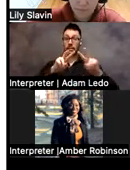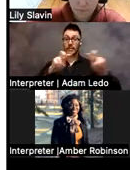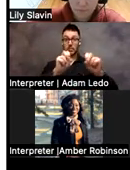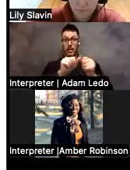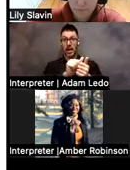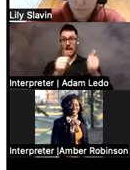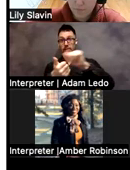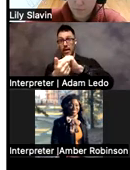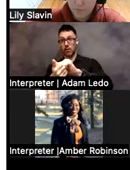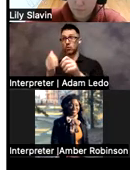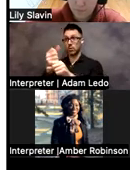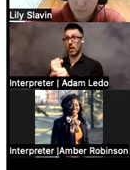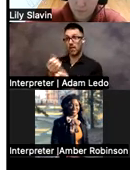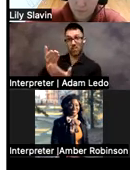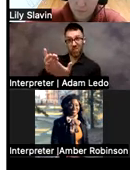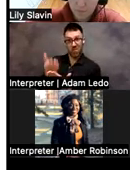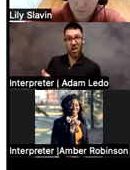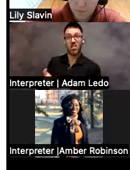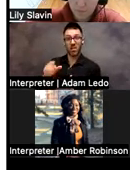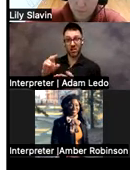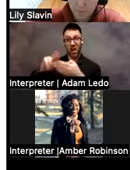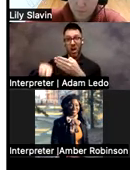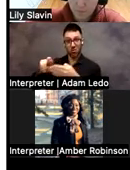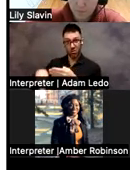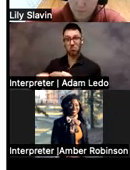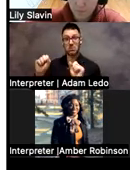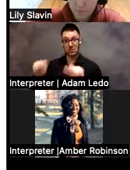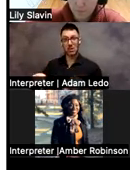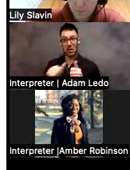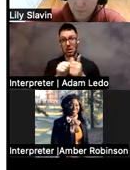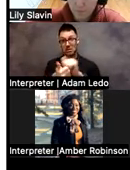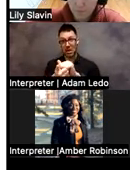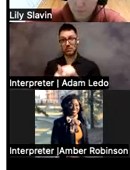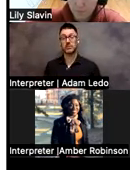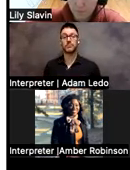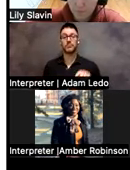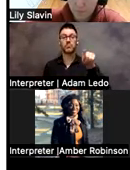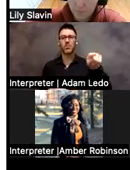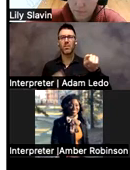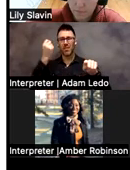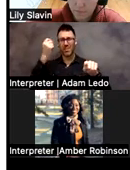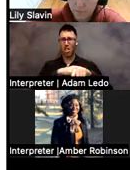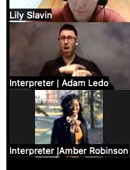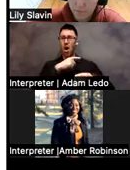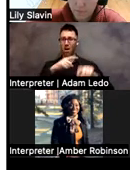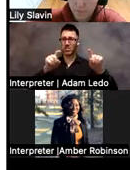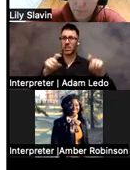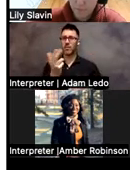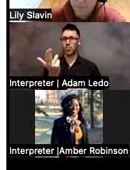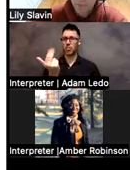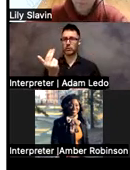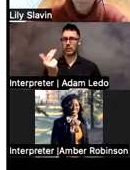outcomes as possible. And also, it is a long test. There's 13 items, but we also